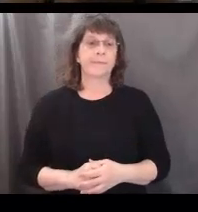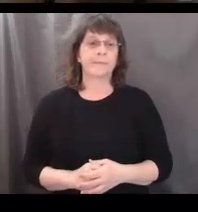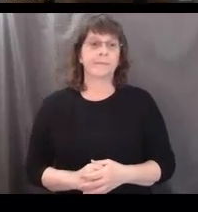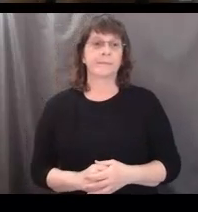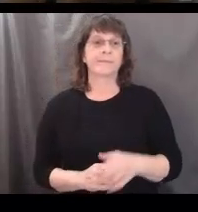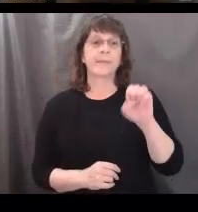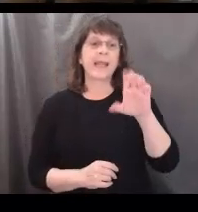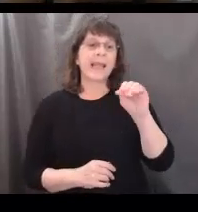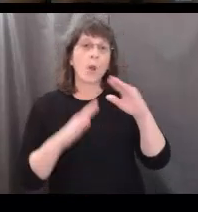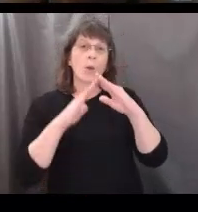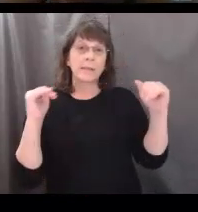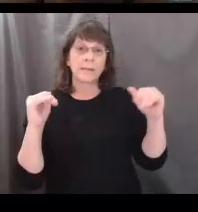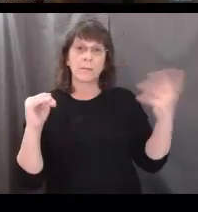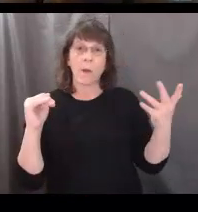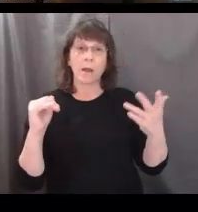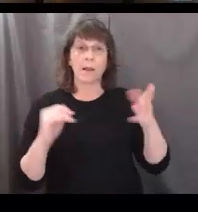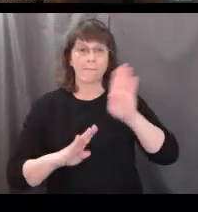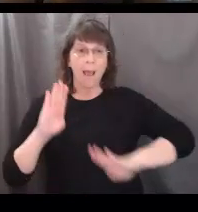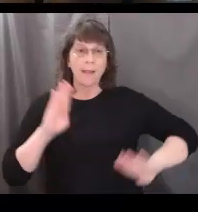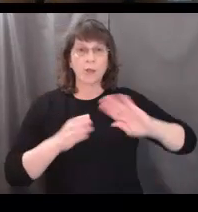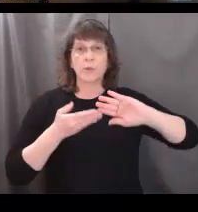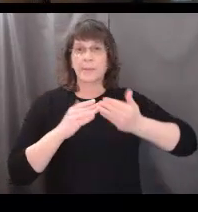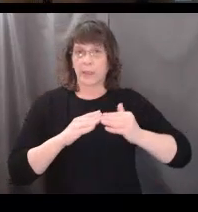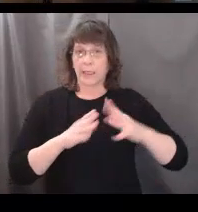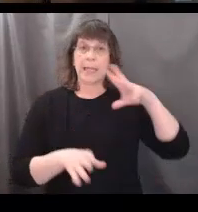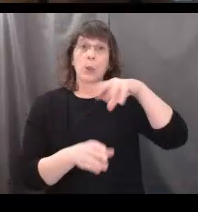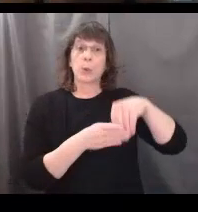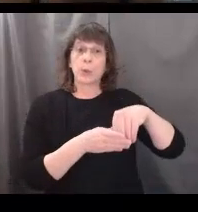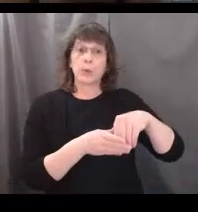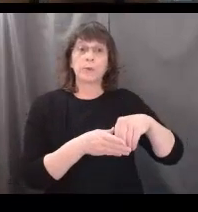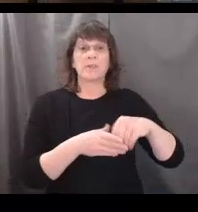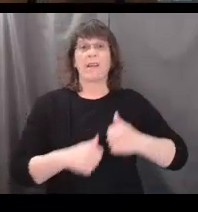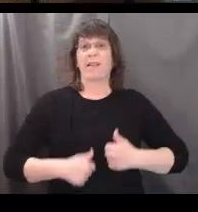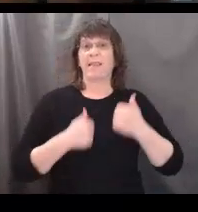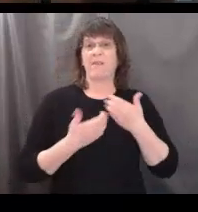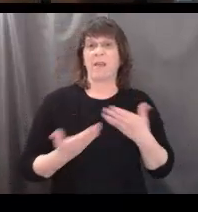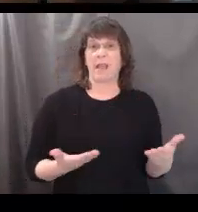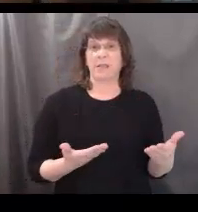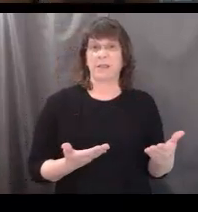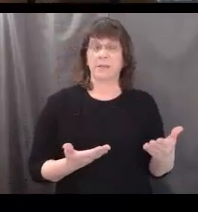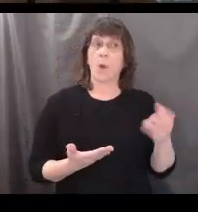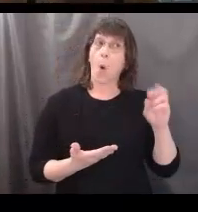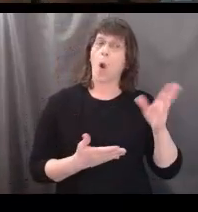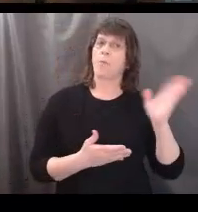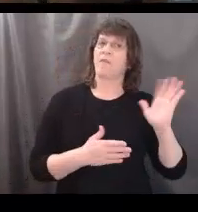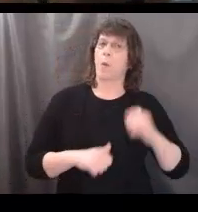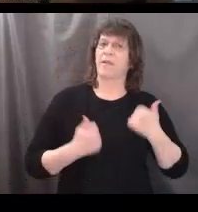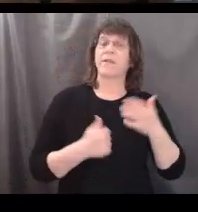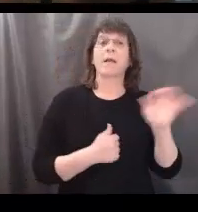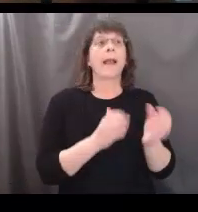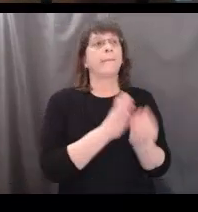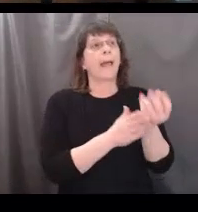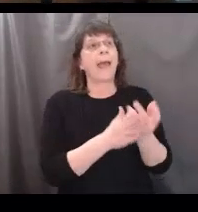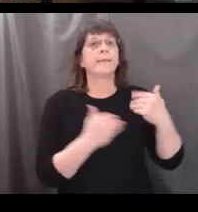An ecosystem is a biological community, which includes living things or once living things, such as plants,